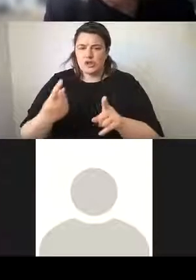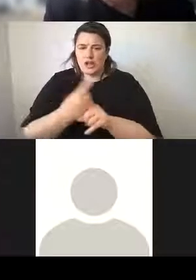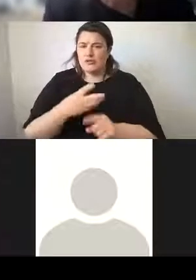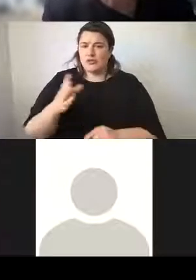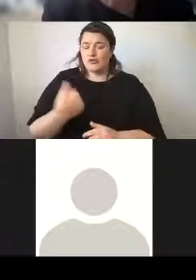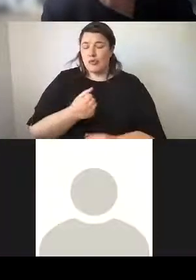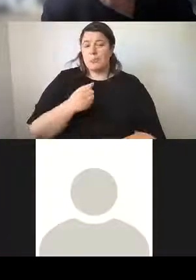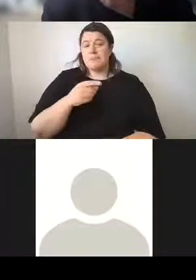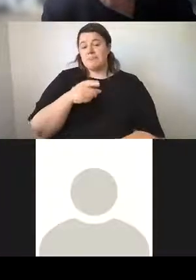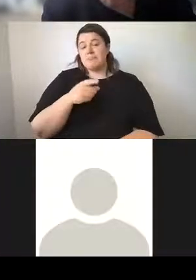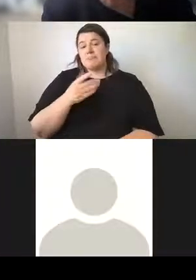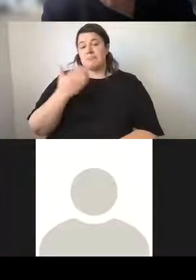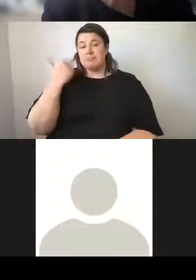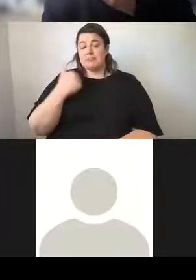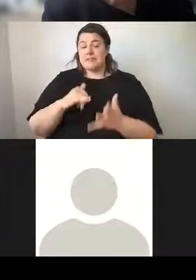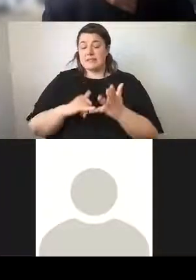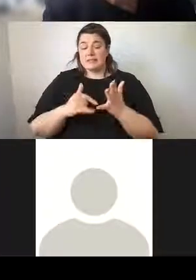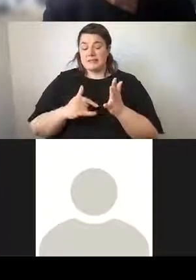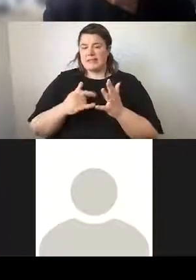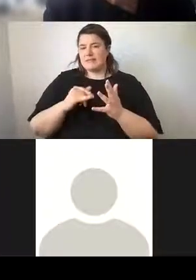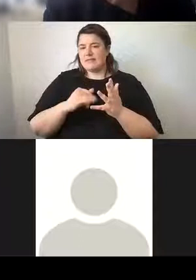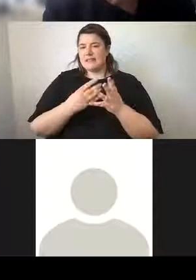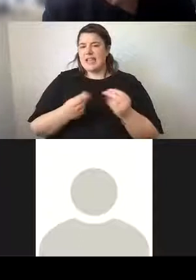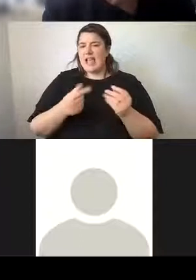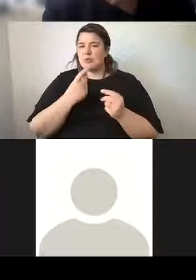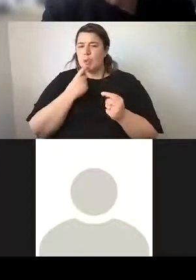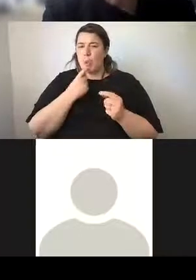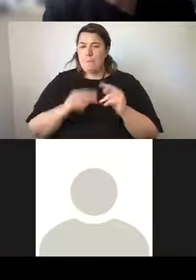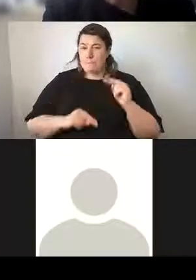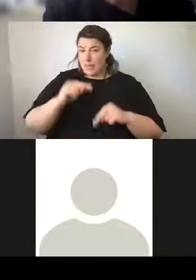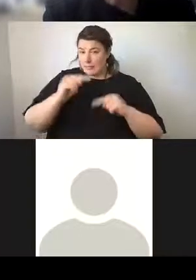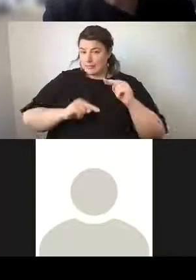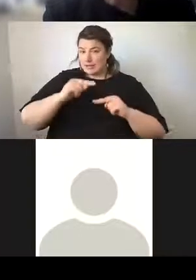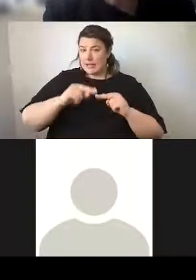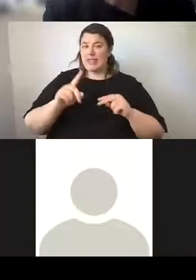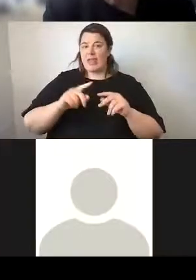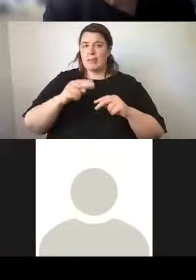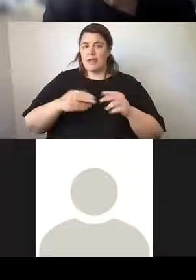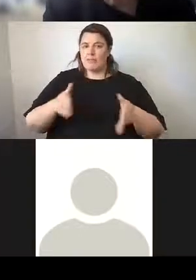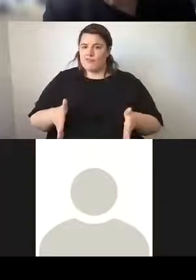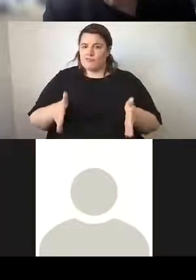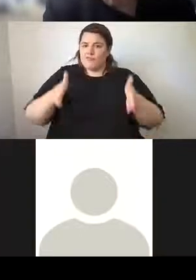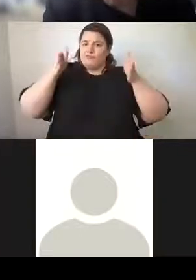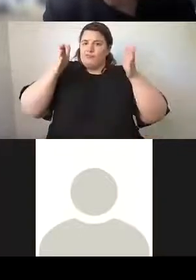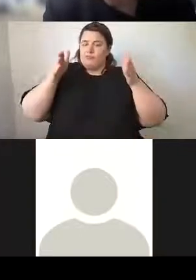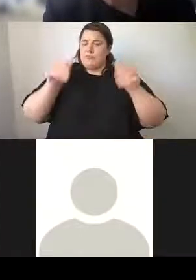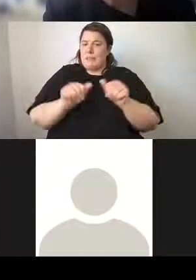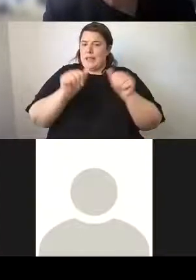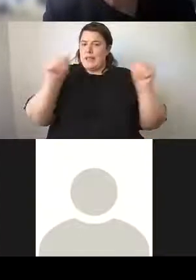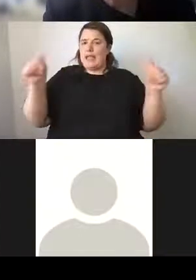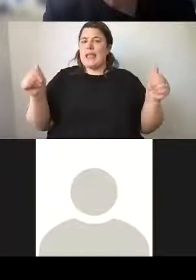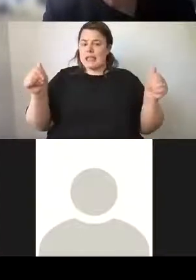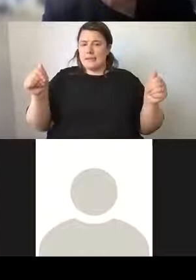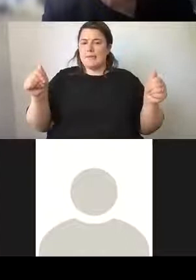modest sandstone building to an enlarged building, which you can see on the left hand